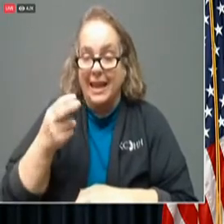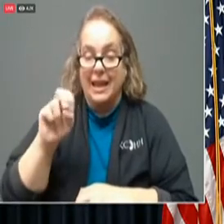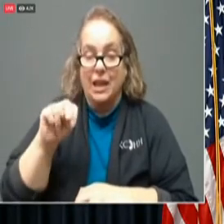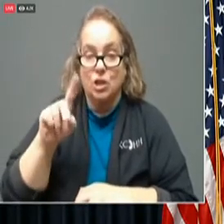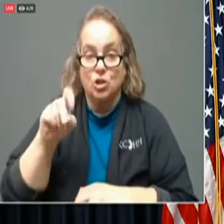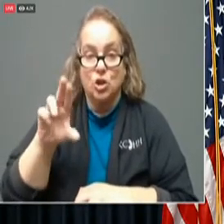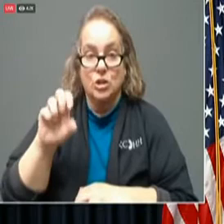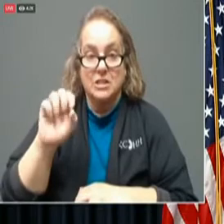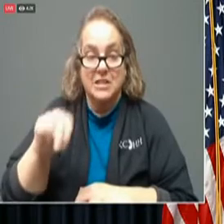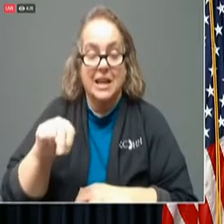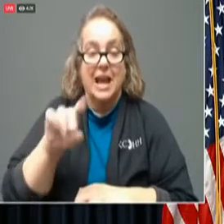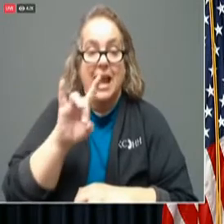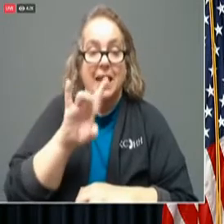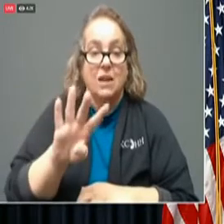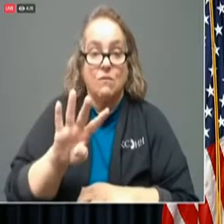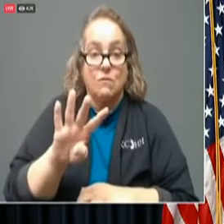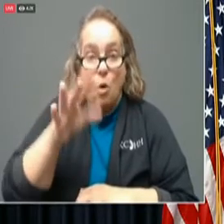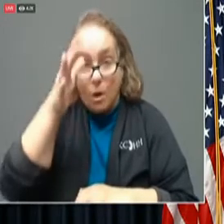year old woman, a